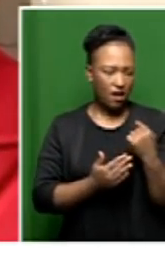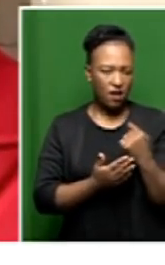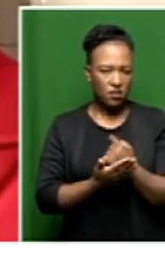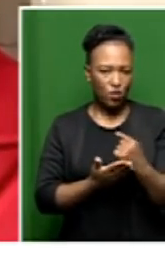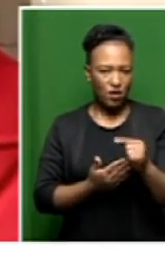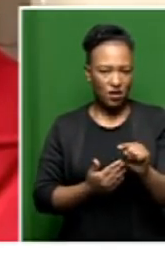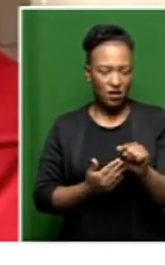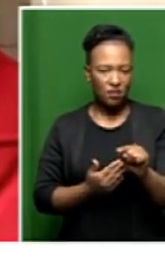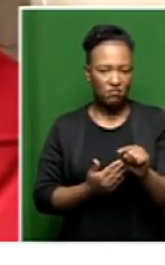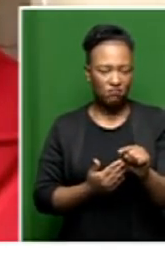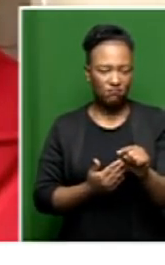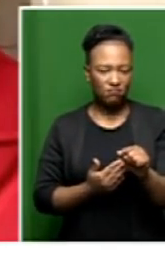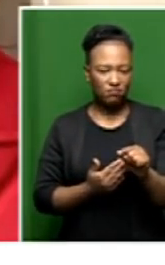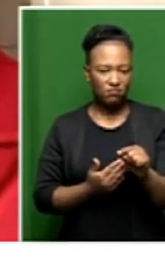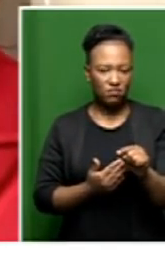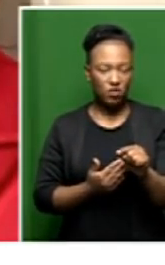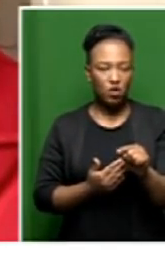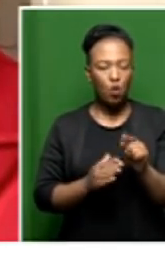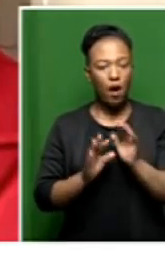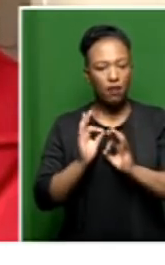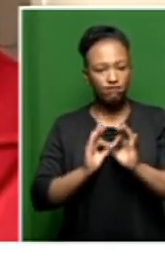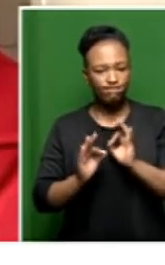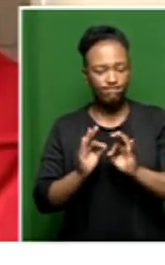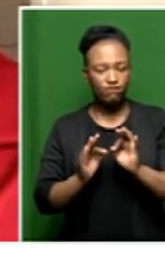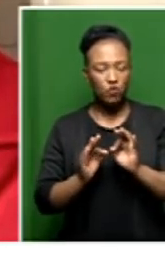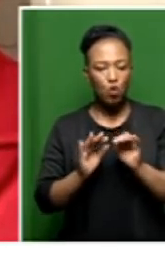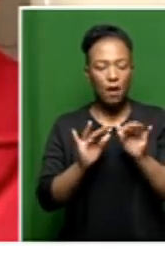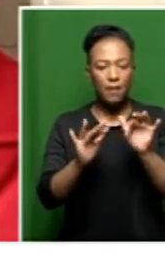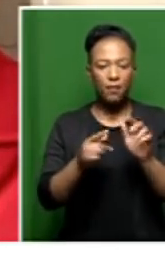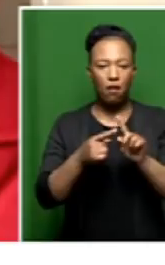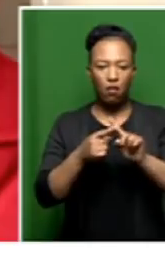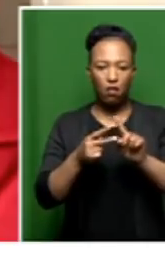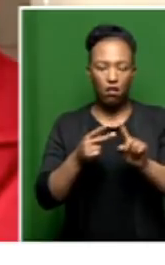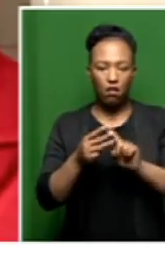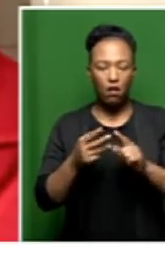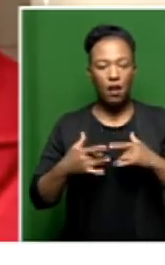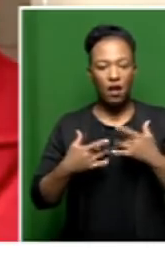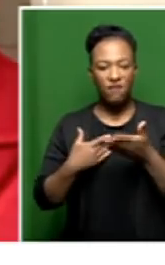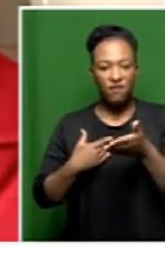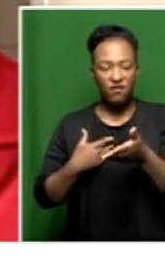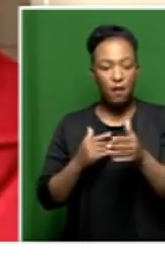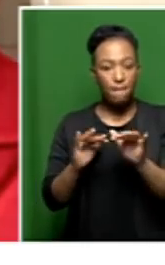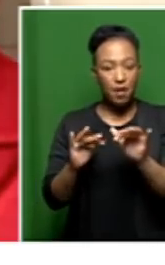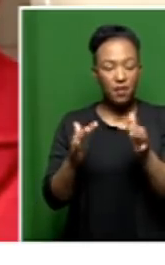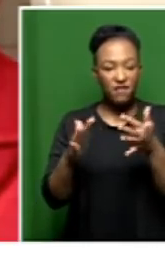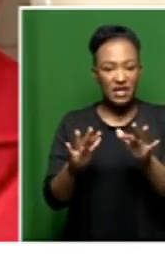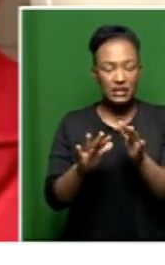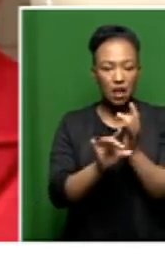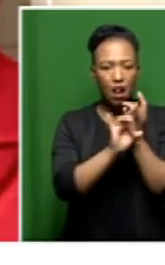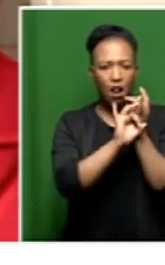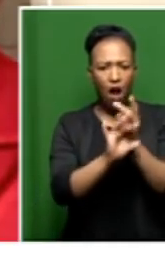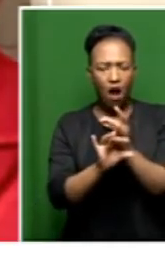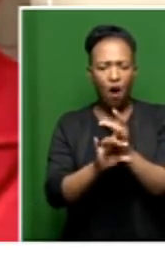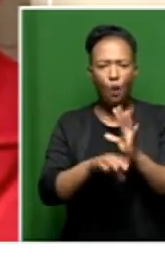because they actually highlighted the plight of some of the people living there where people had been bitten by